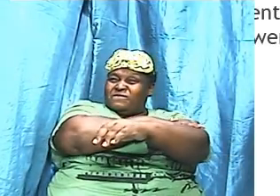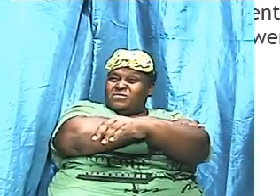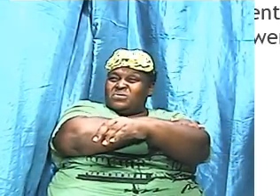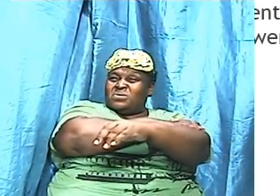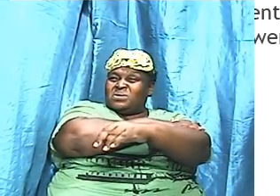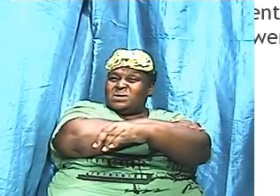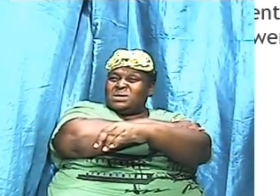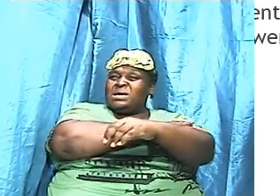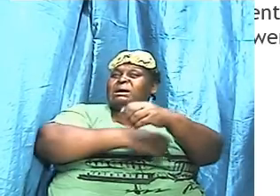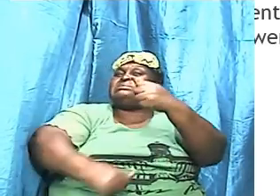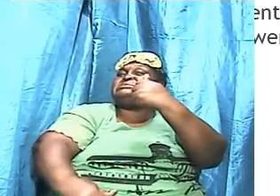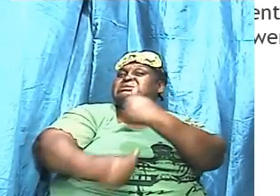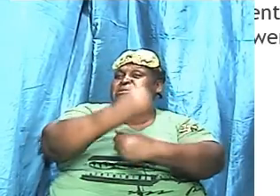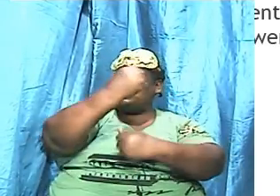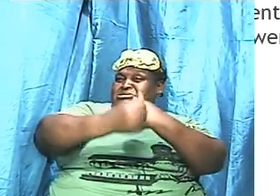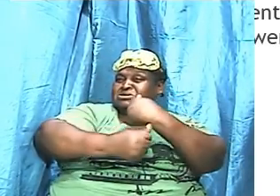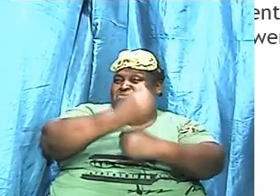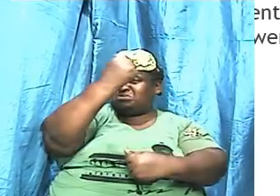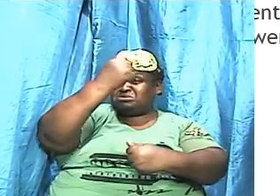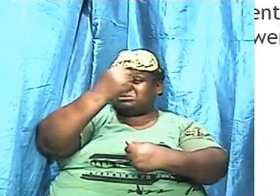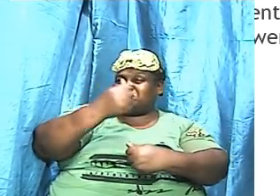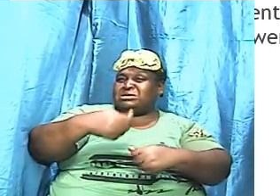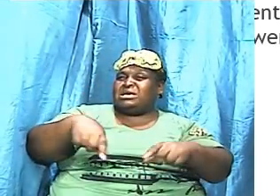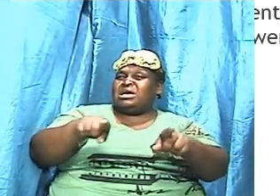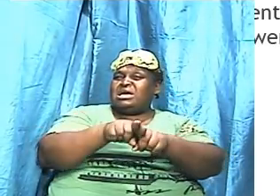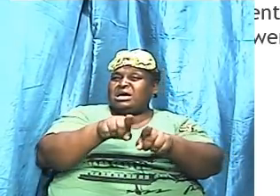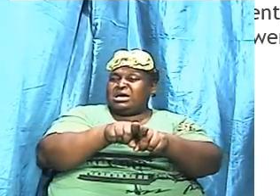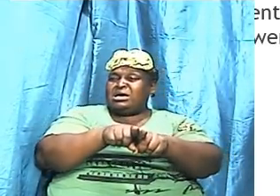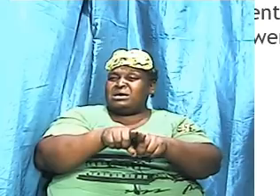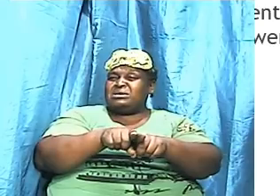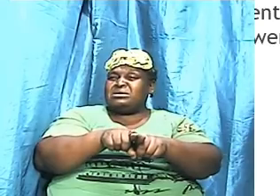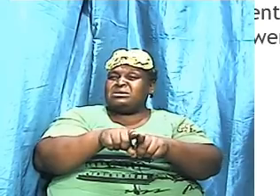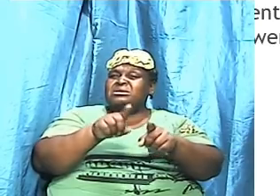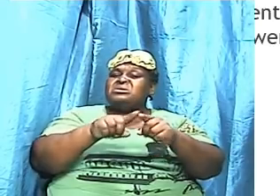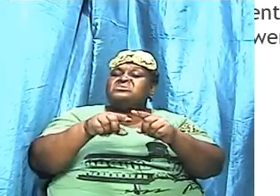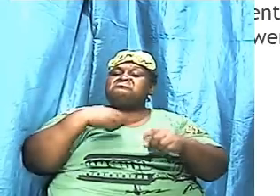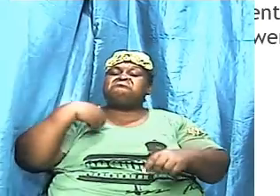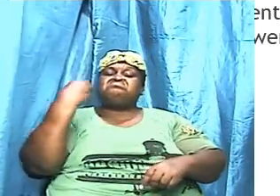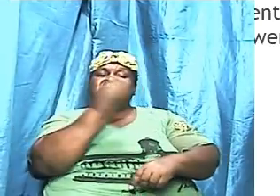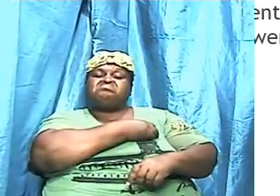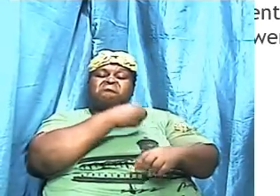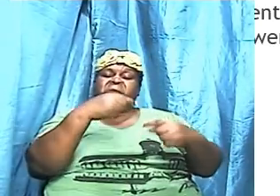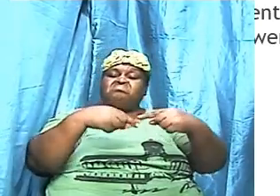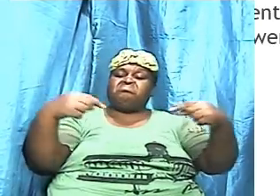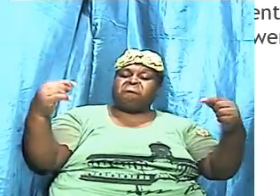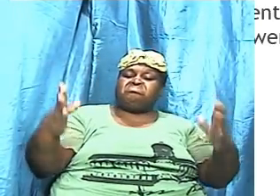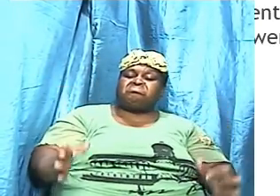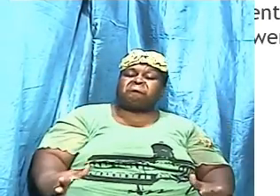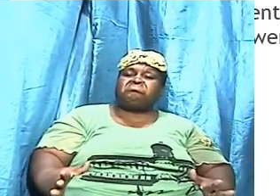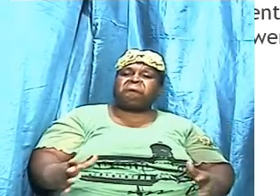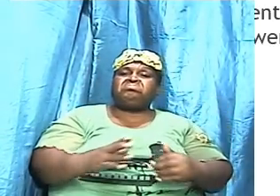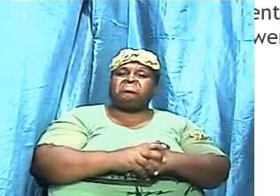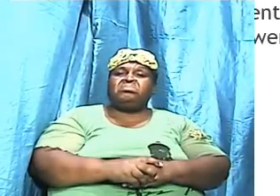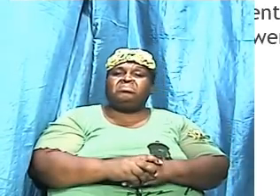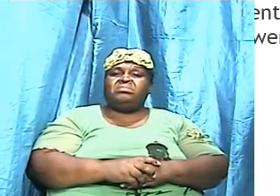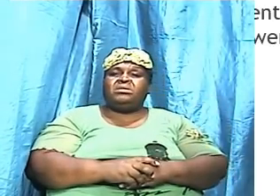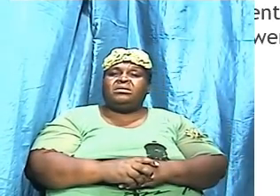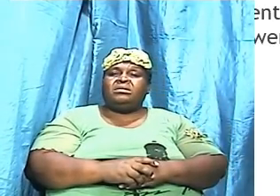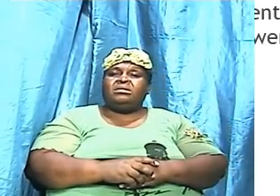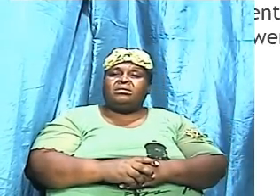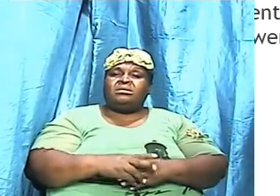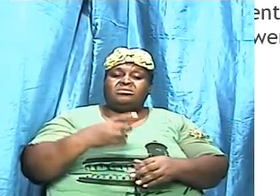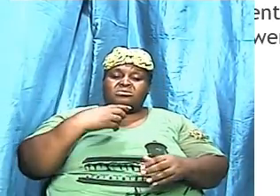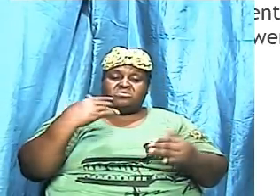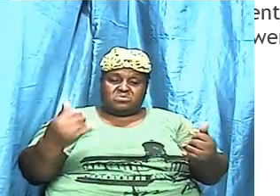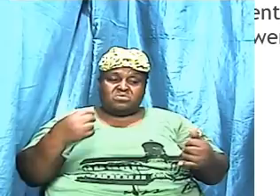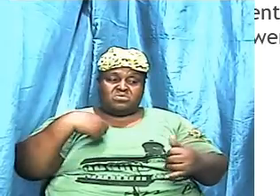as it relates to our enemy. And therefore, we know that we are not on the battlefield.